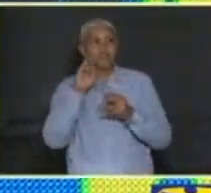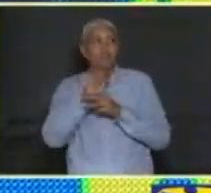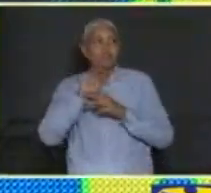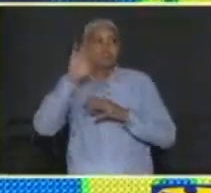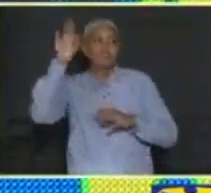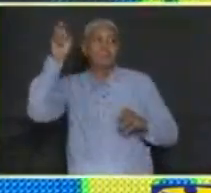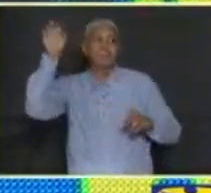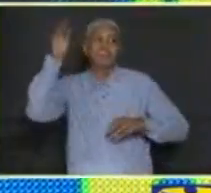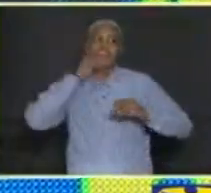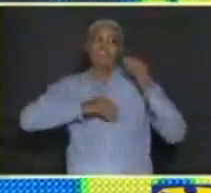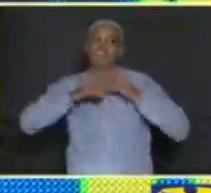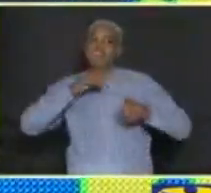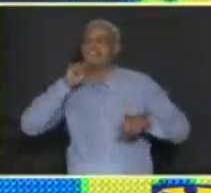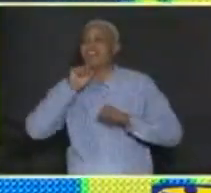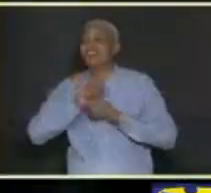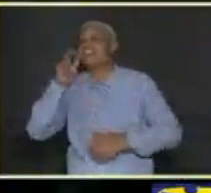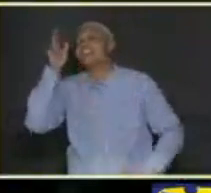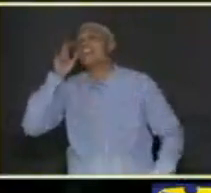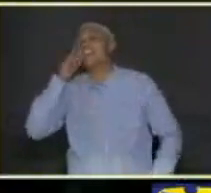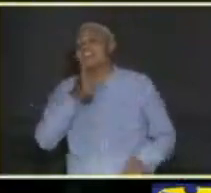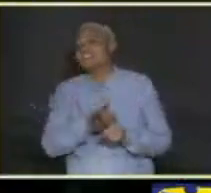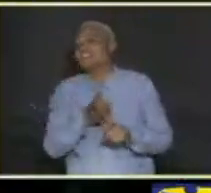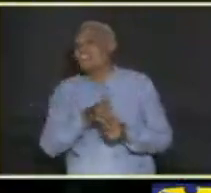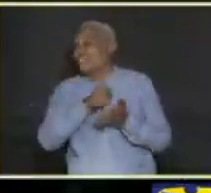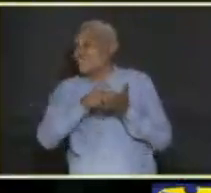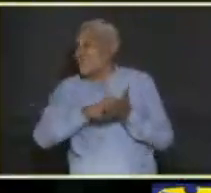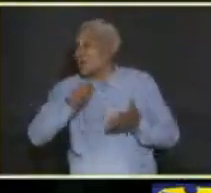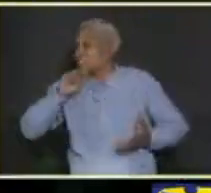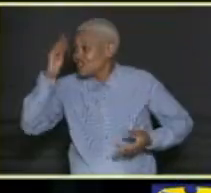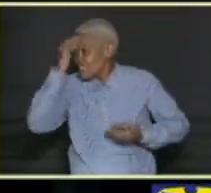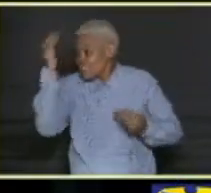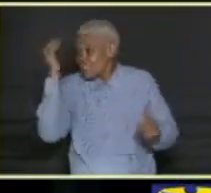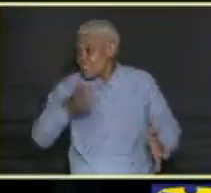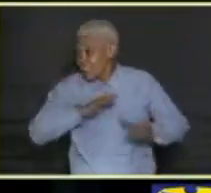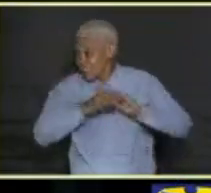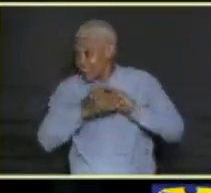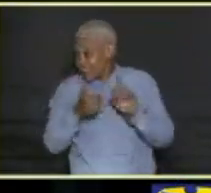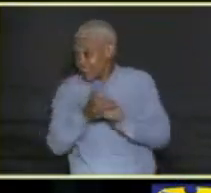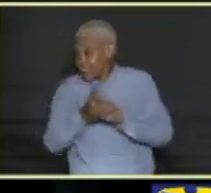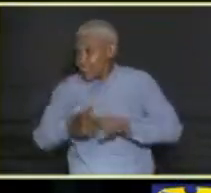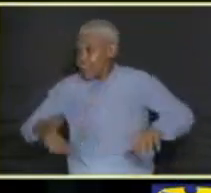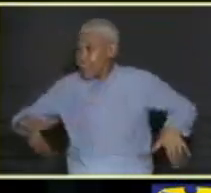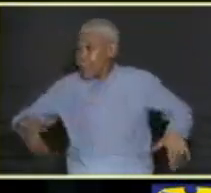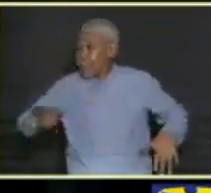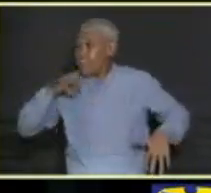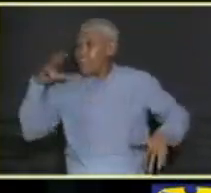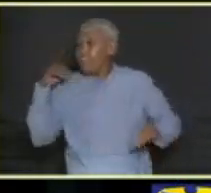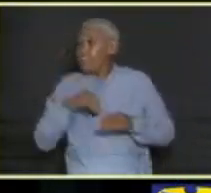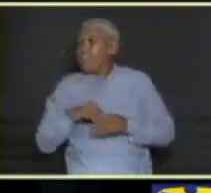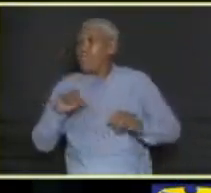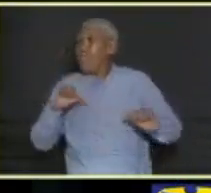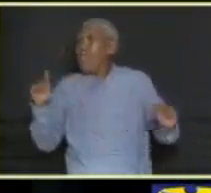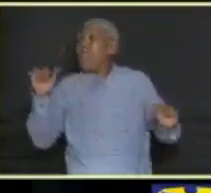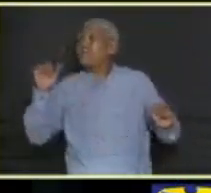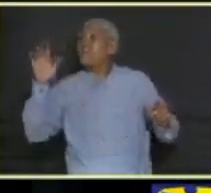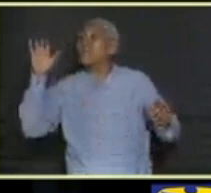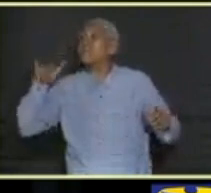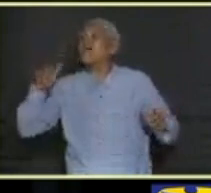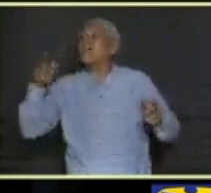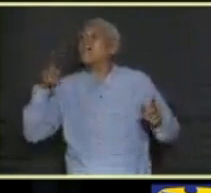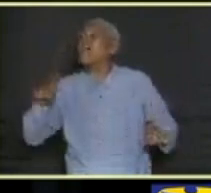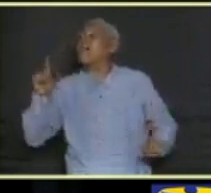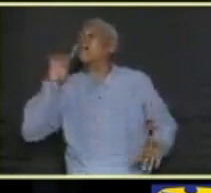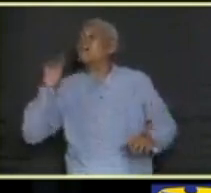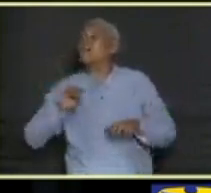actually listening and she wrote to us and said that Jamaica is not going to be a party to any such thing to